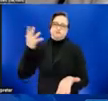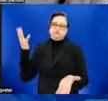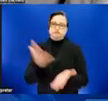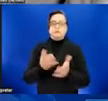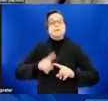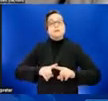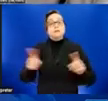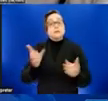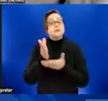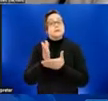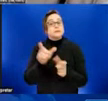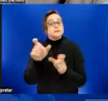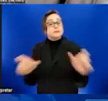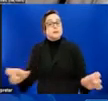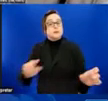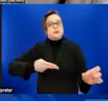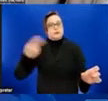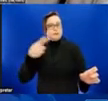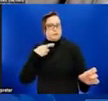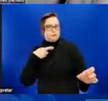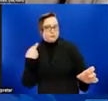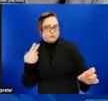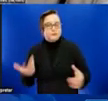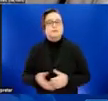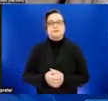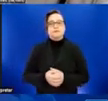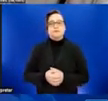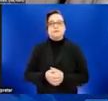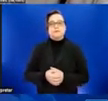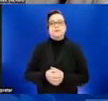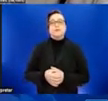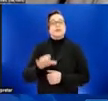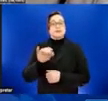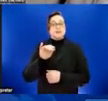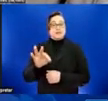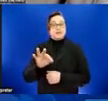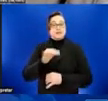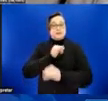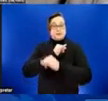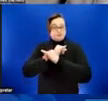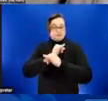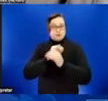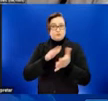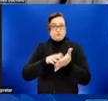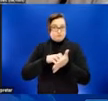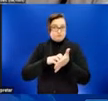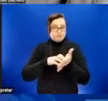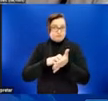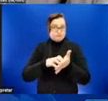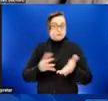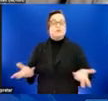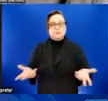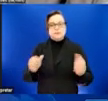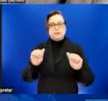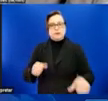far in this outbreak have mostly been seen in people with monkeypox who are also immunocompromised. Next slide, please.